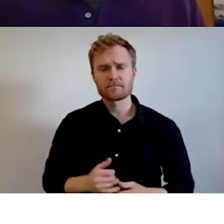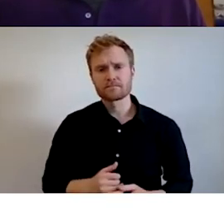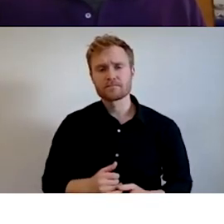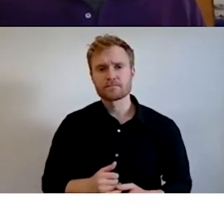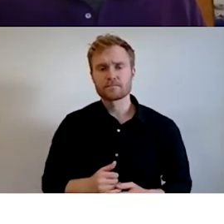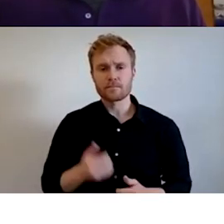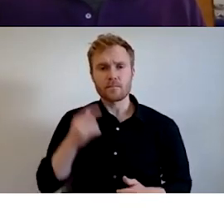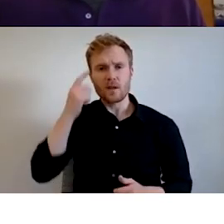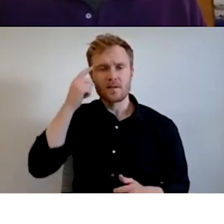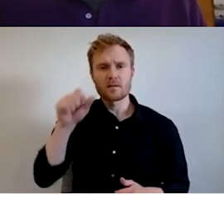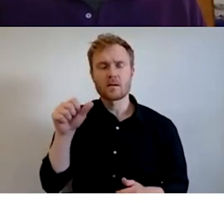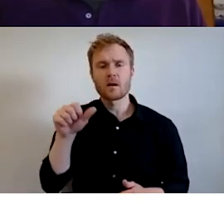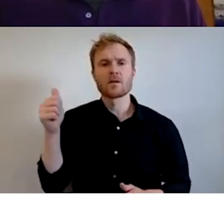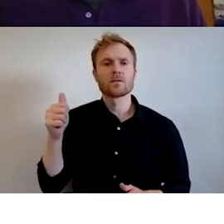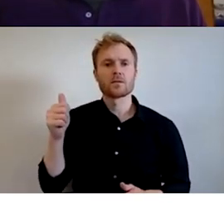police